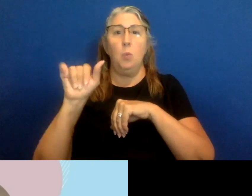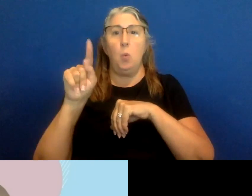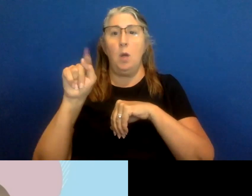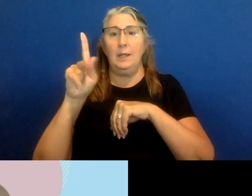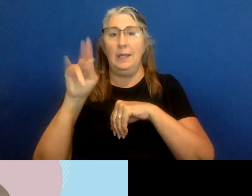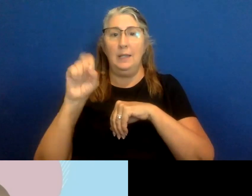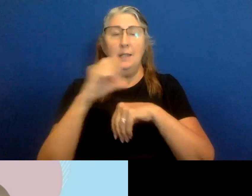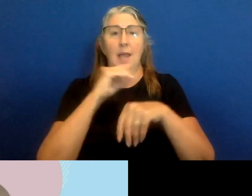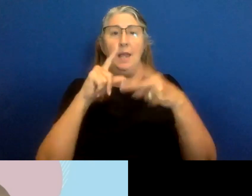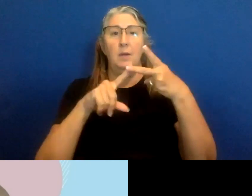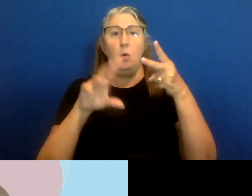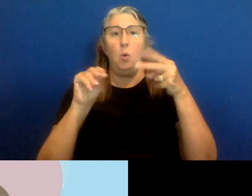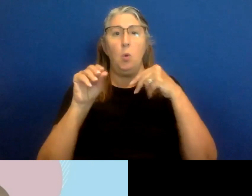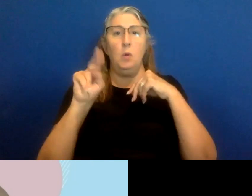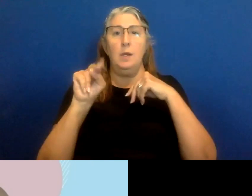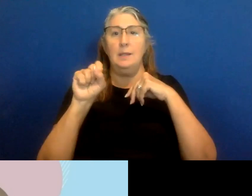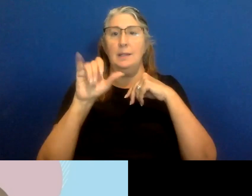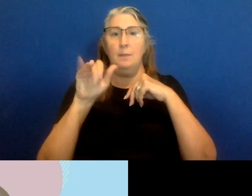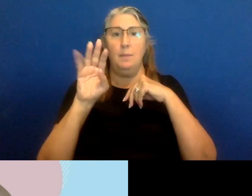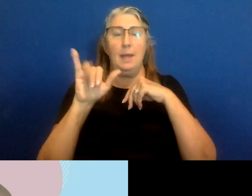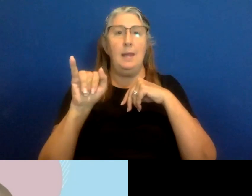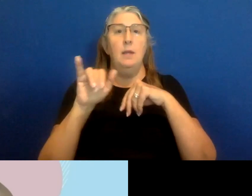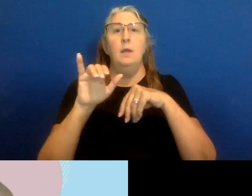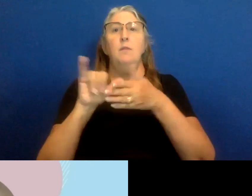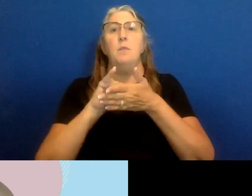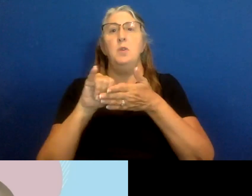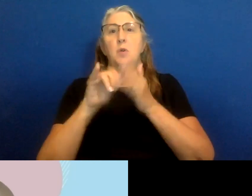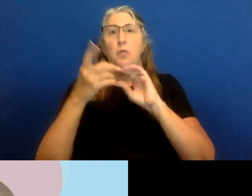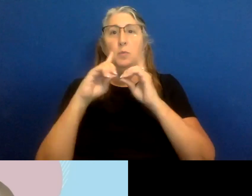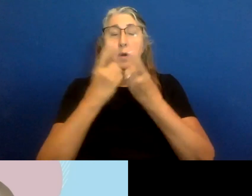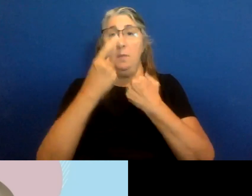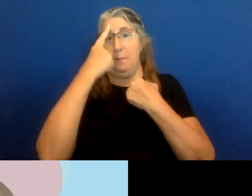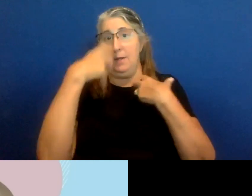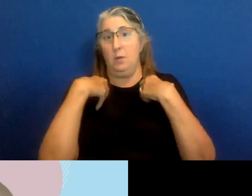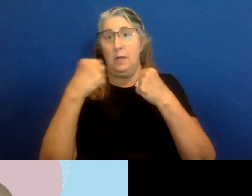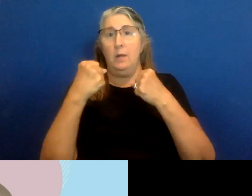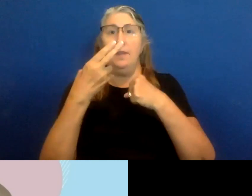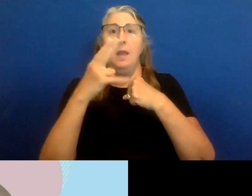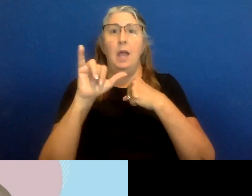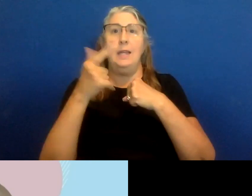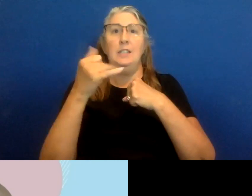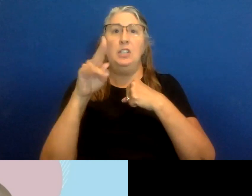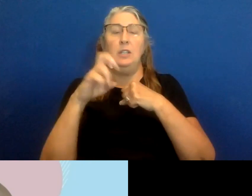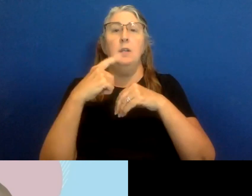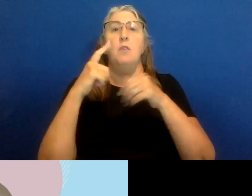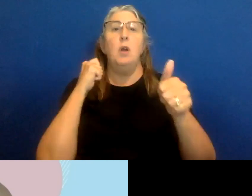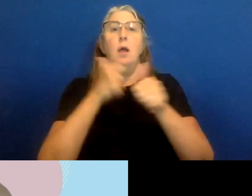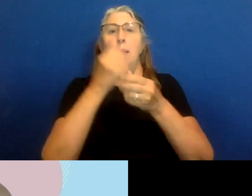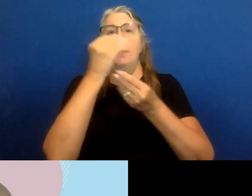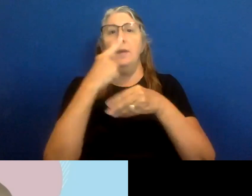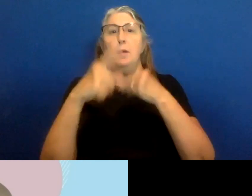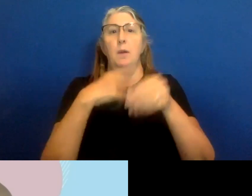Health and Mental Hygiene to talk about COVID-19, to give us an update on COVID-19 and to give us an